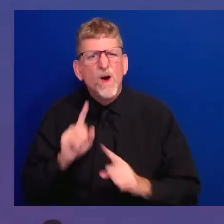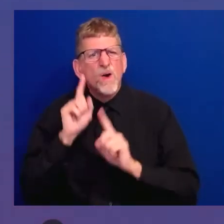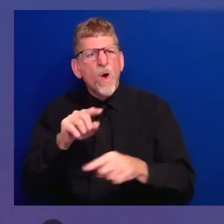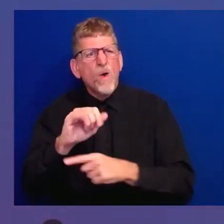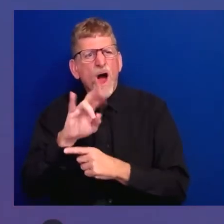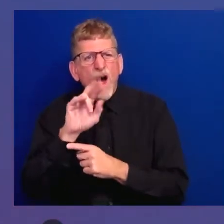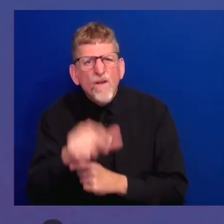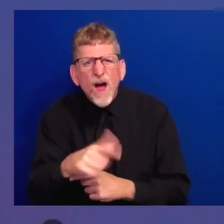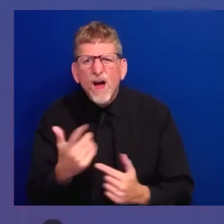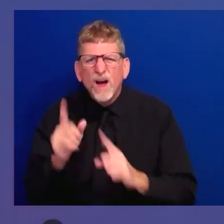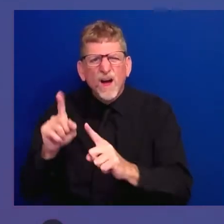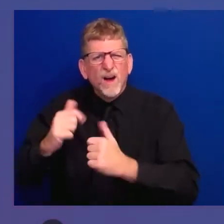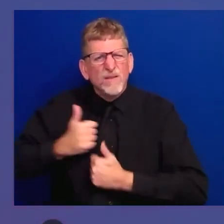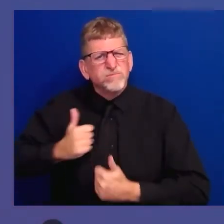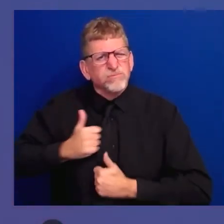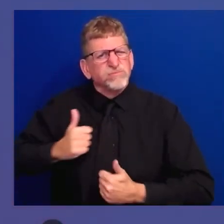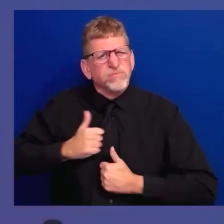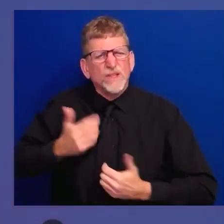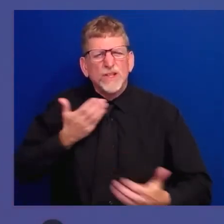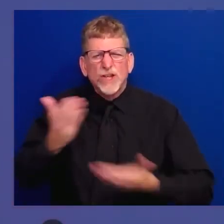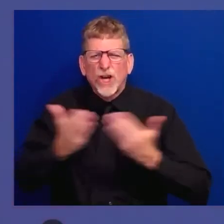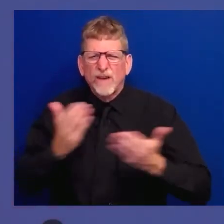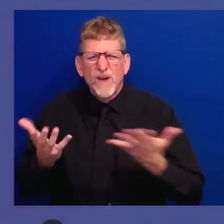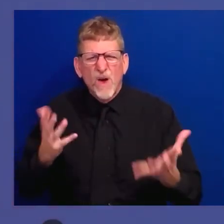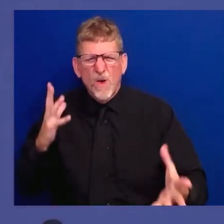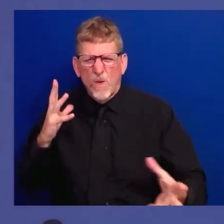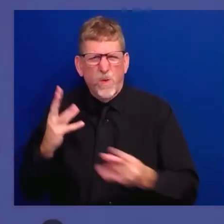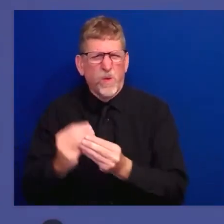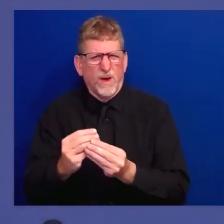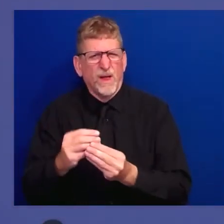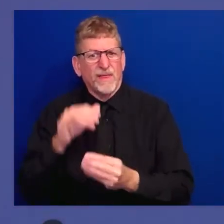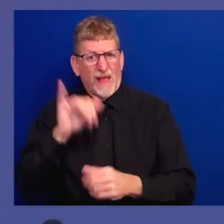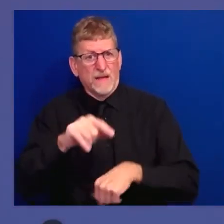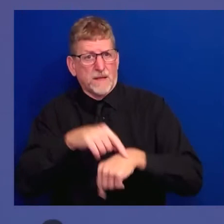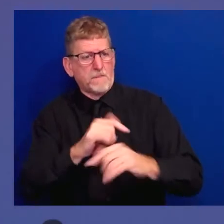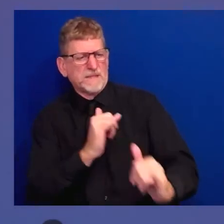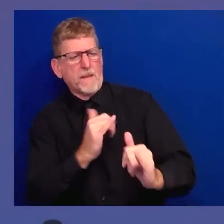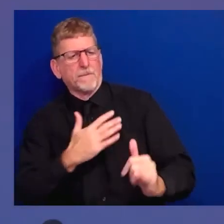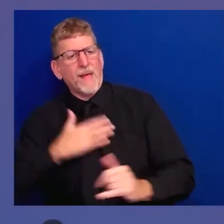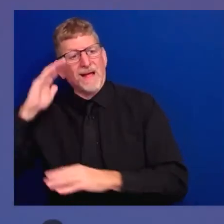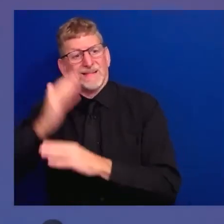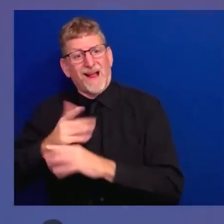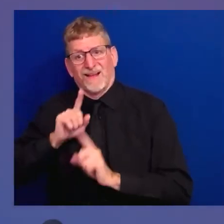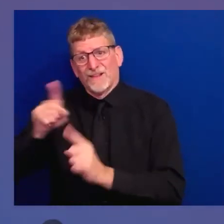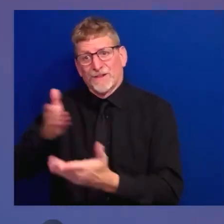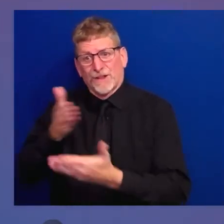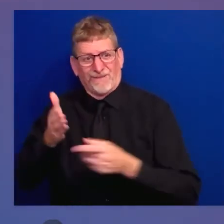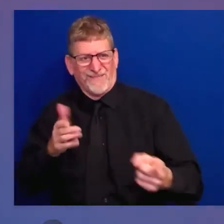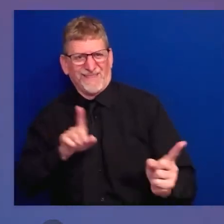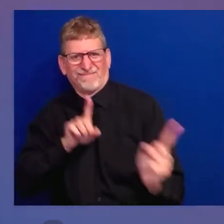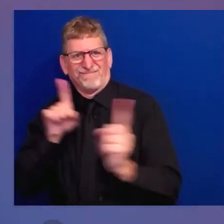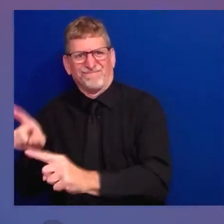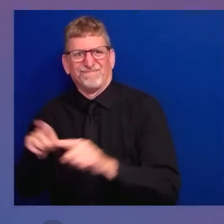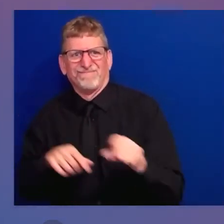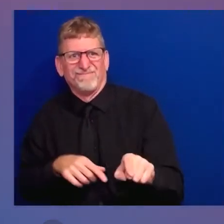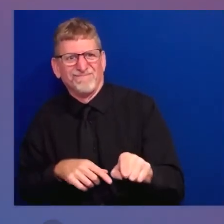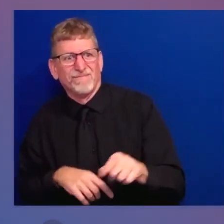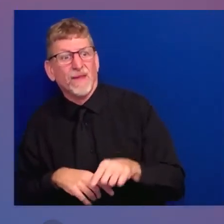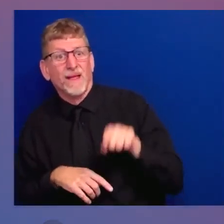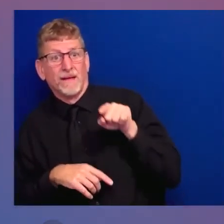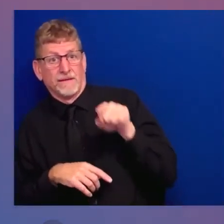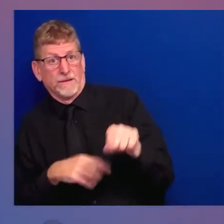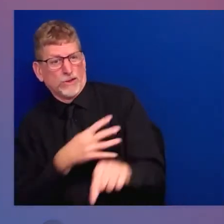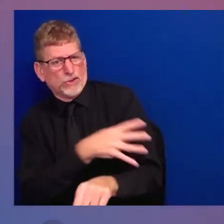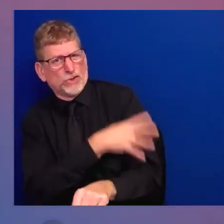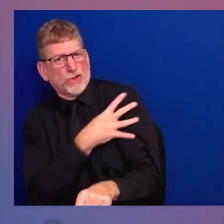Major Bo Biden, the United States Army. In Baghdad, Sergeant Robinson was stationed in yards from burn pits the size of football fields.